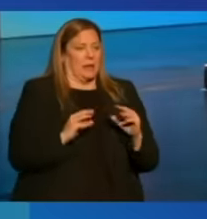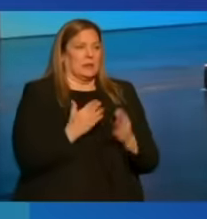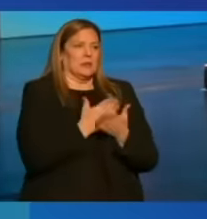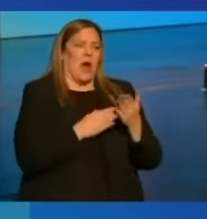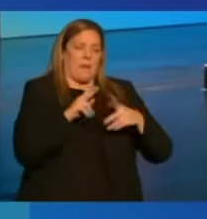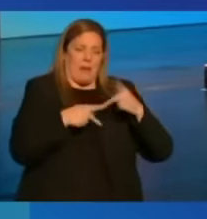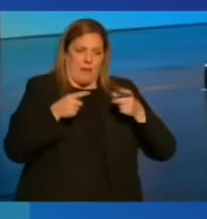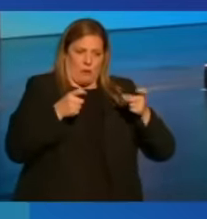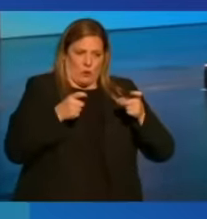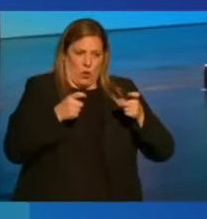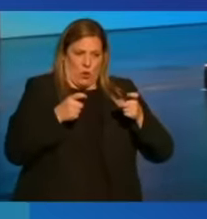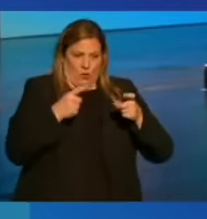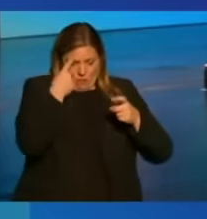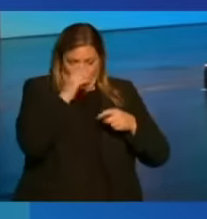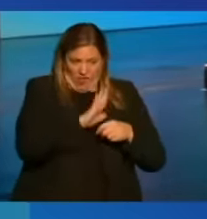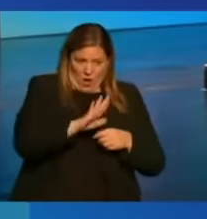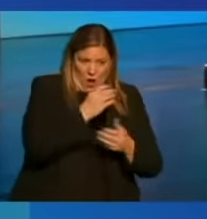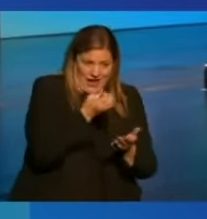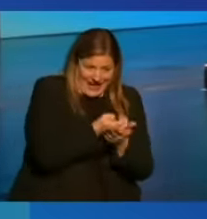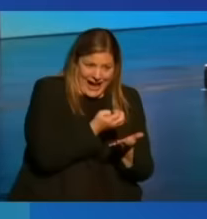over their economies.